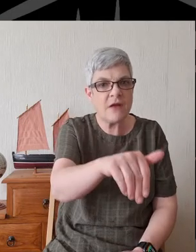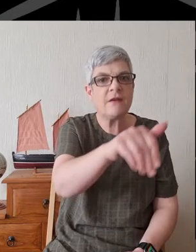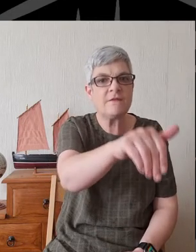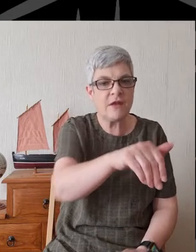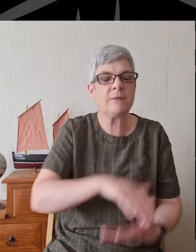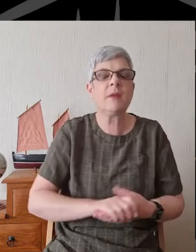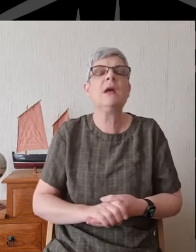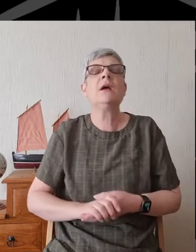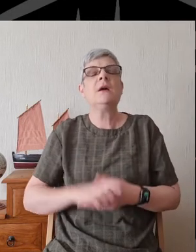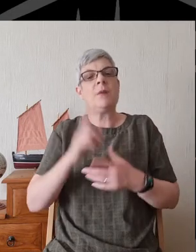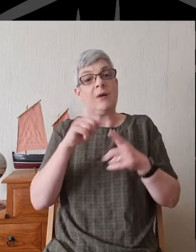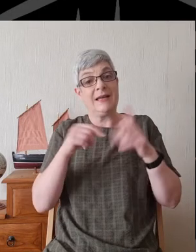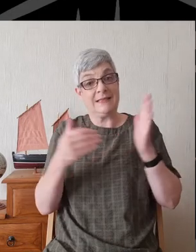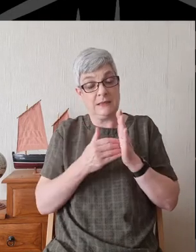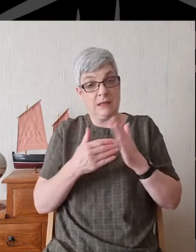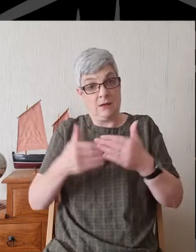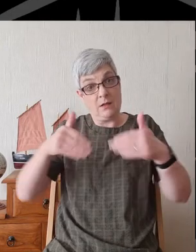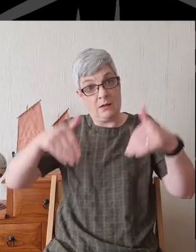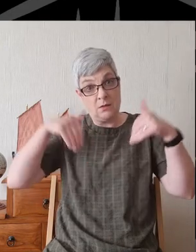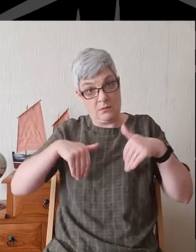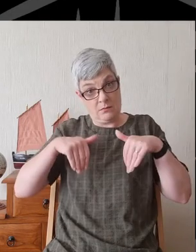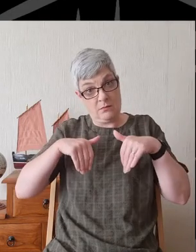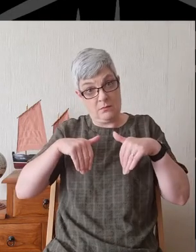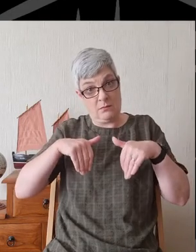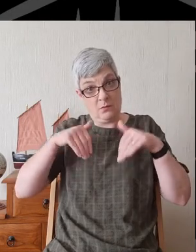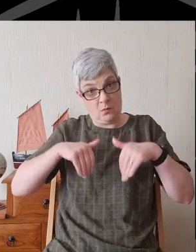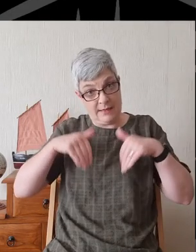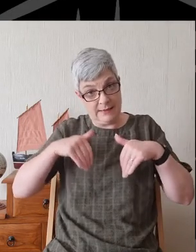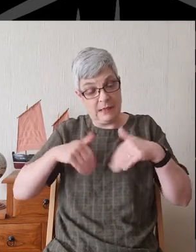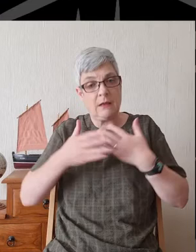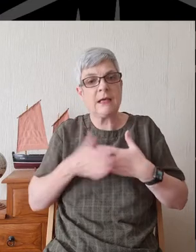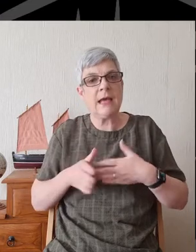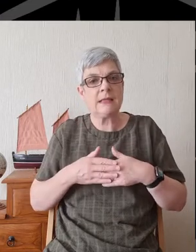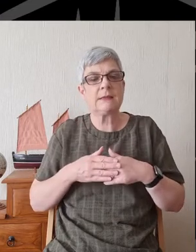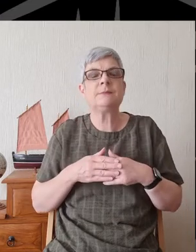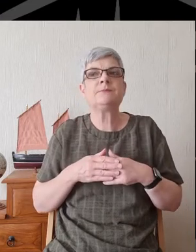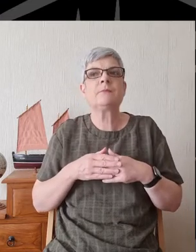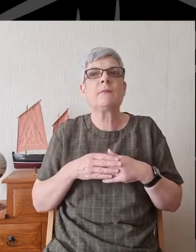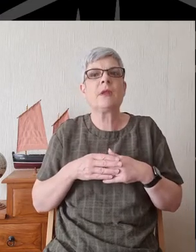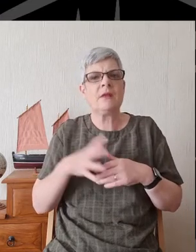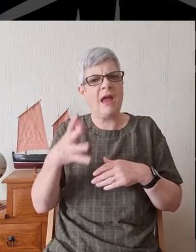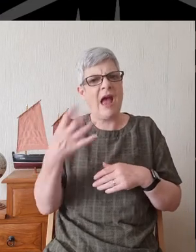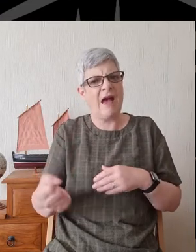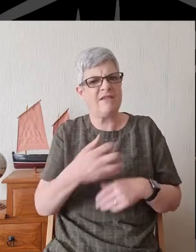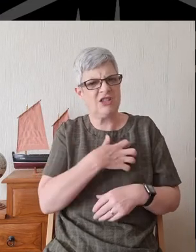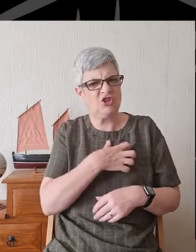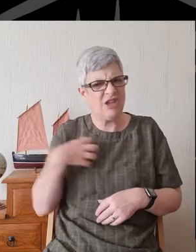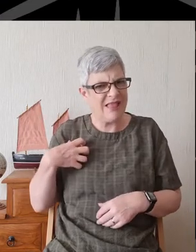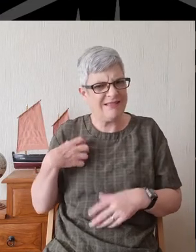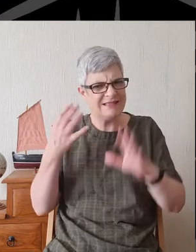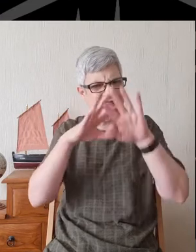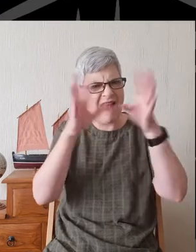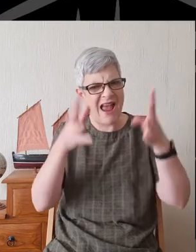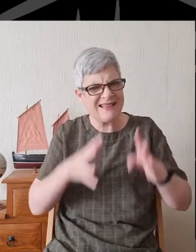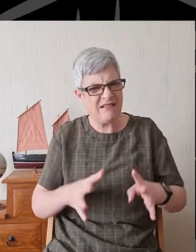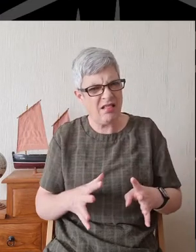outside that northern gate, there was this idol of jealousy, we're told.